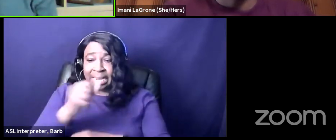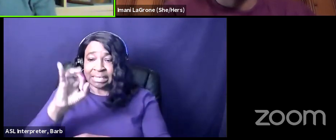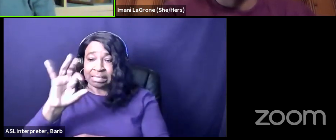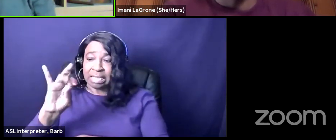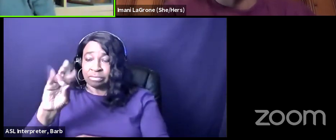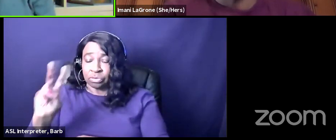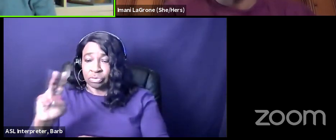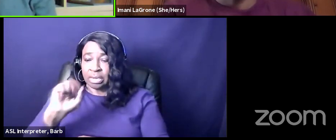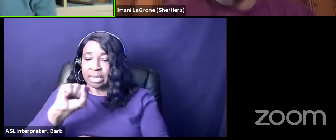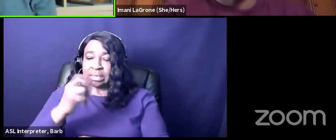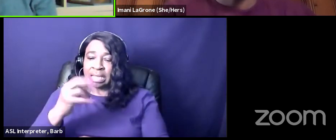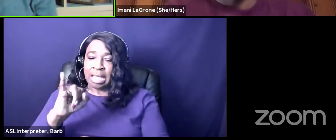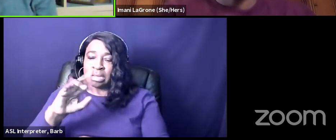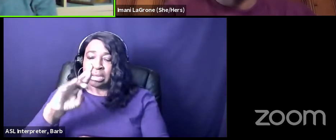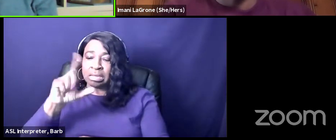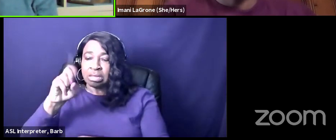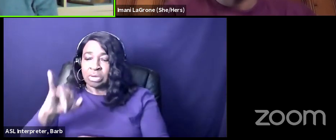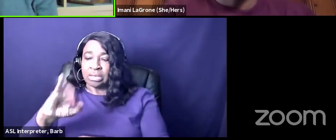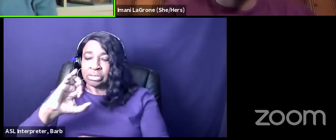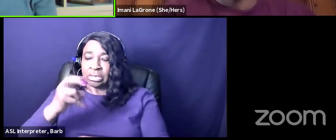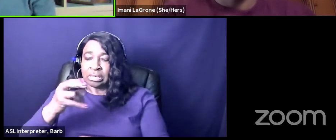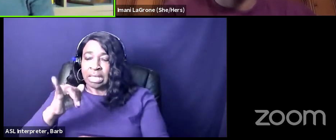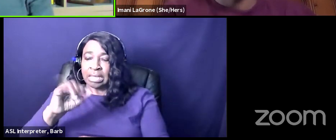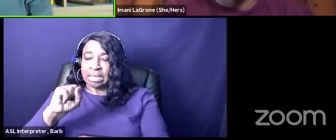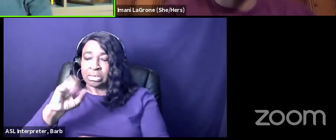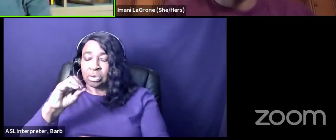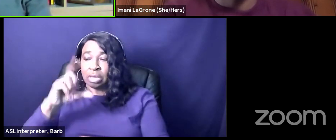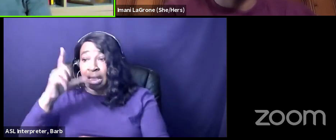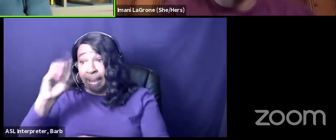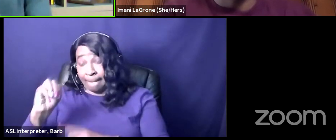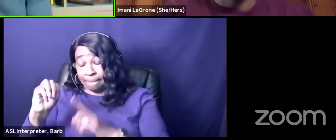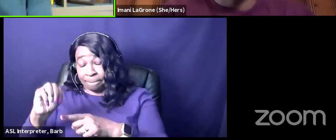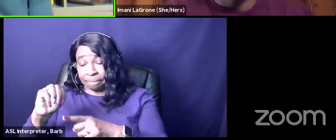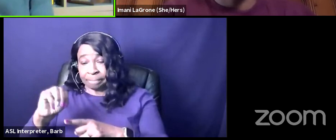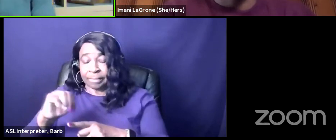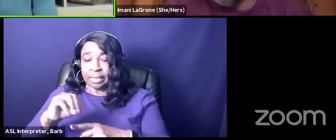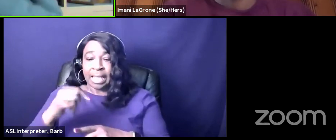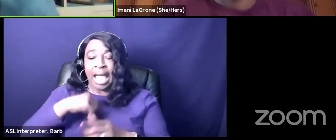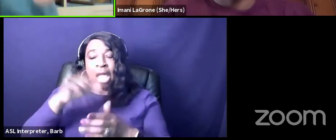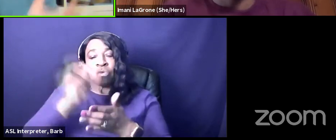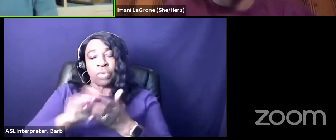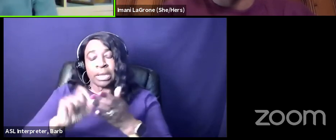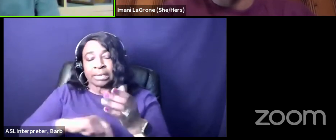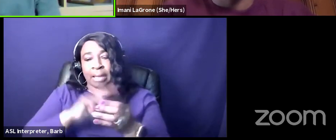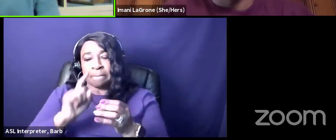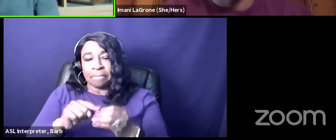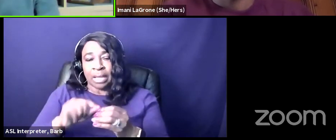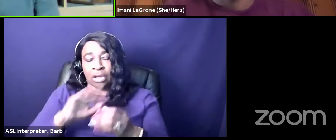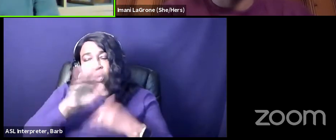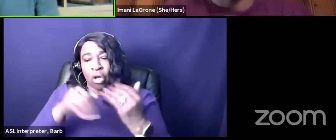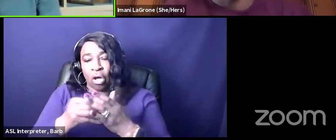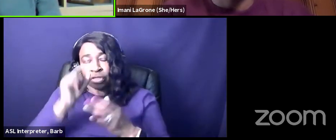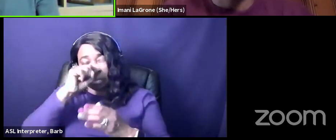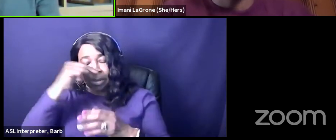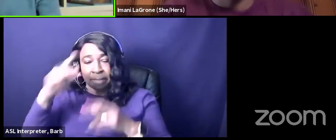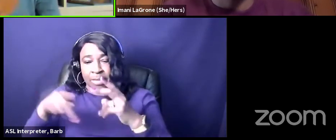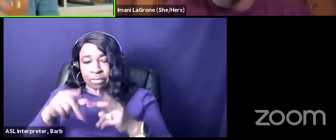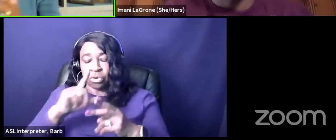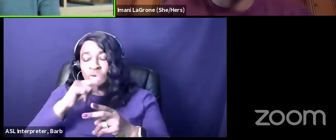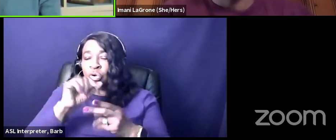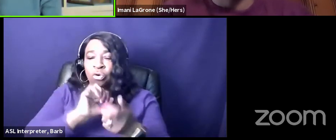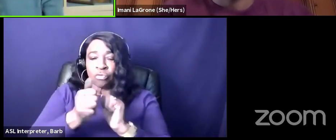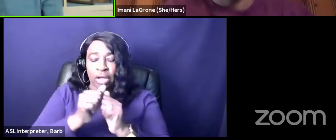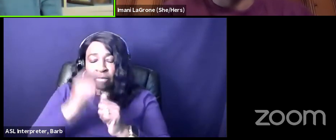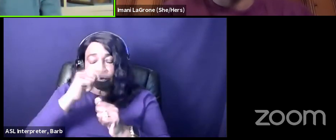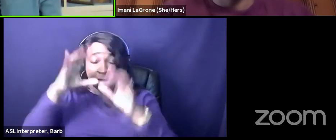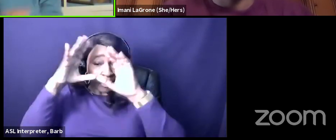the first black woman to run but she's the first black woman to run on a major party ticket uh and i've written about sort of all the black people who have run for the presidency essentially have